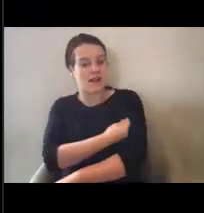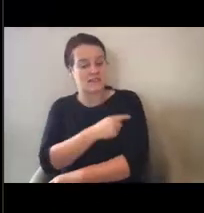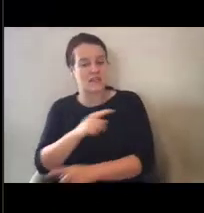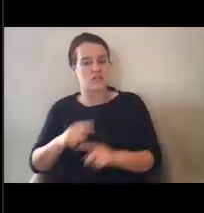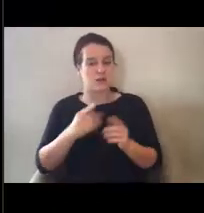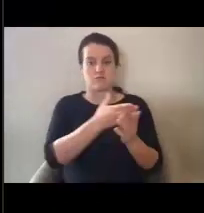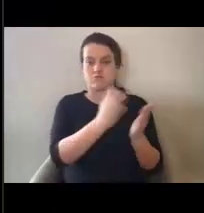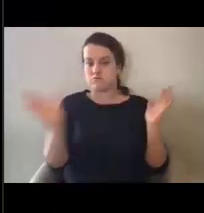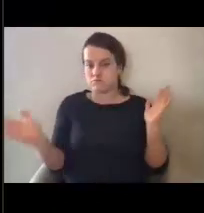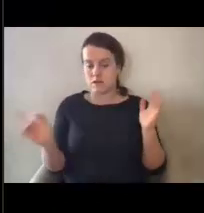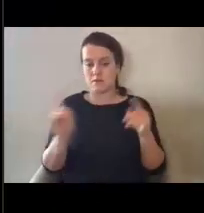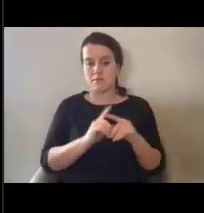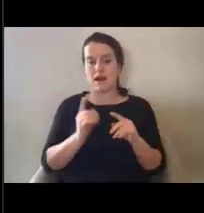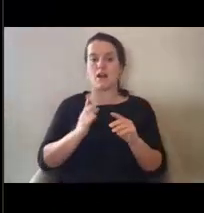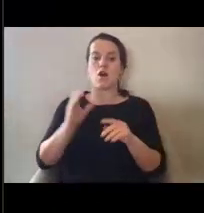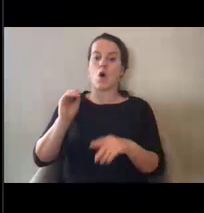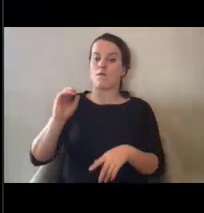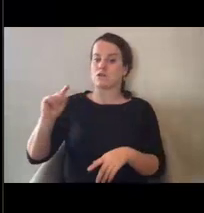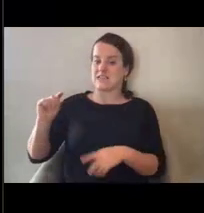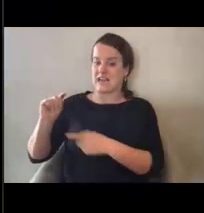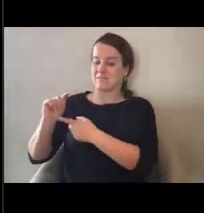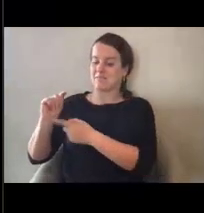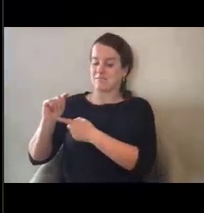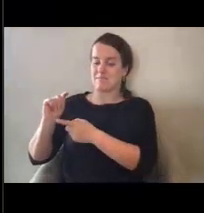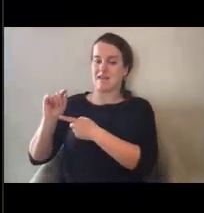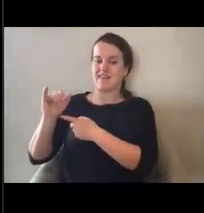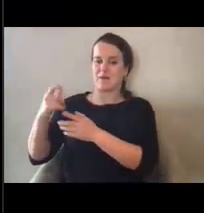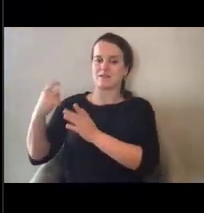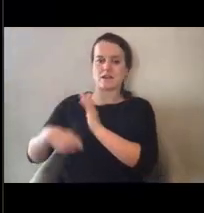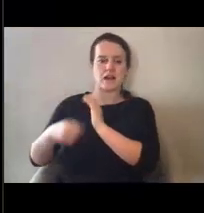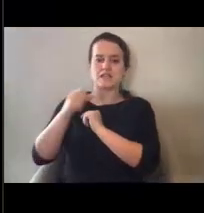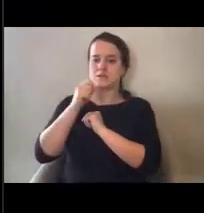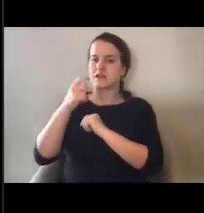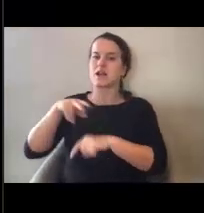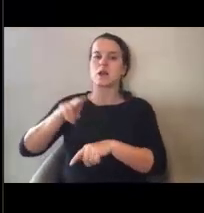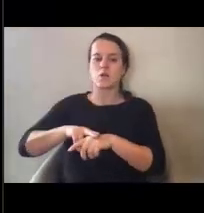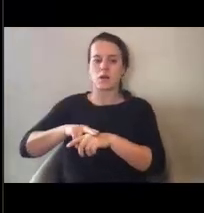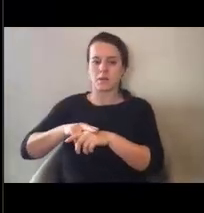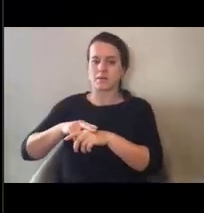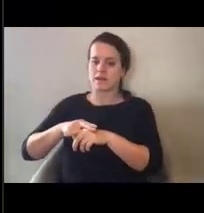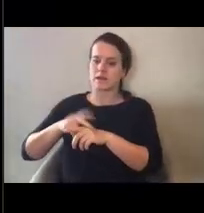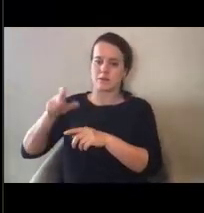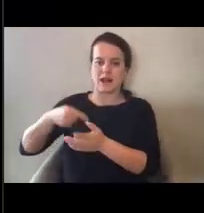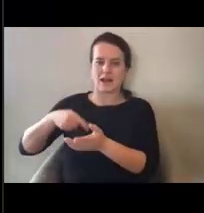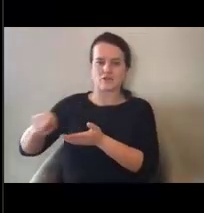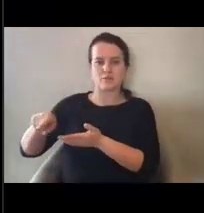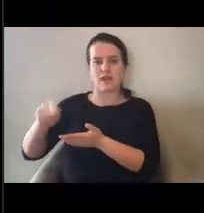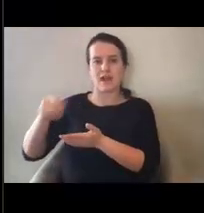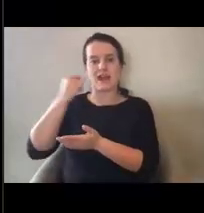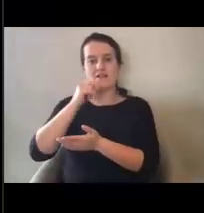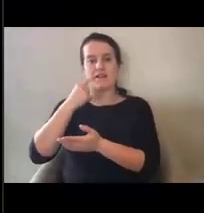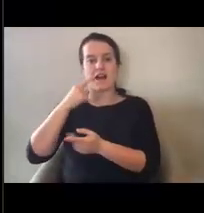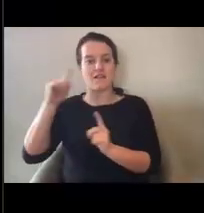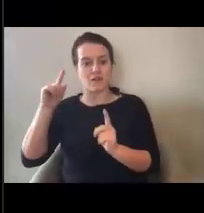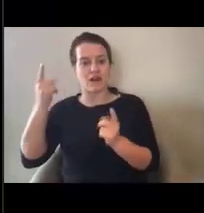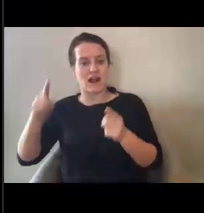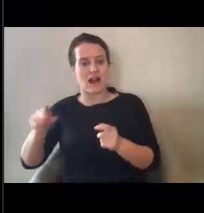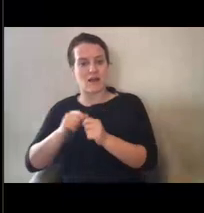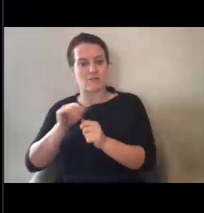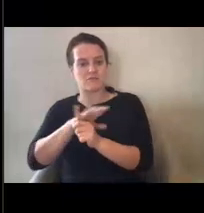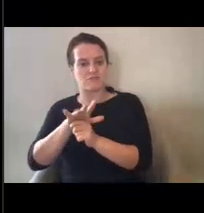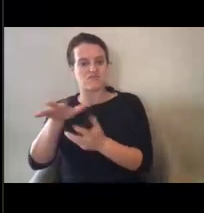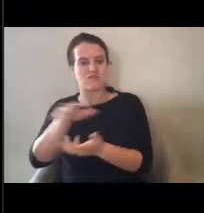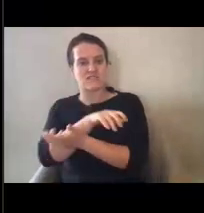what we mean is overtime because those are costs that would not normally have been incurred by the applicant if not for the declared event. Um,